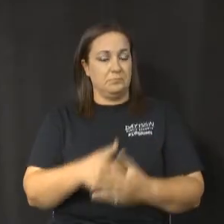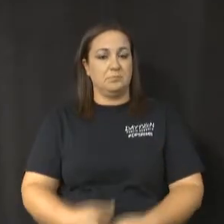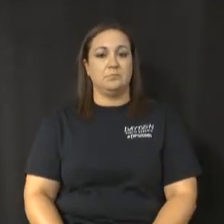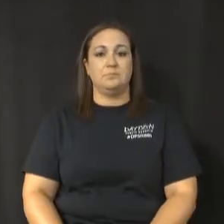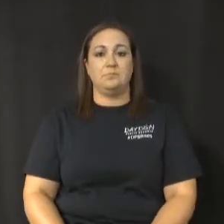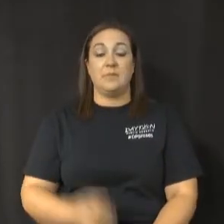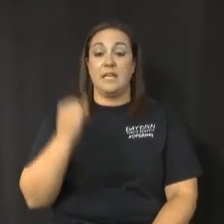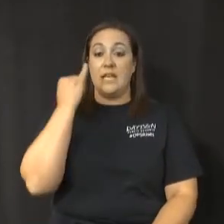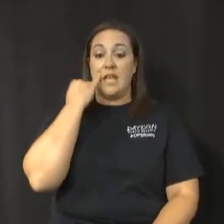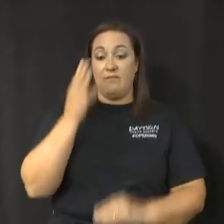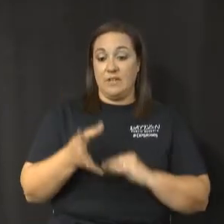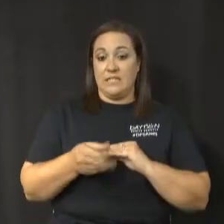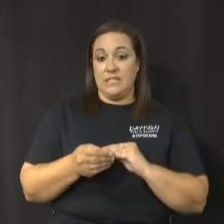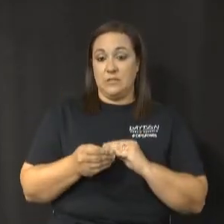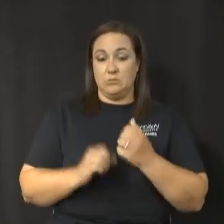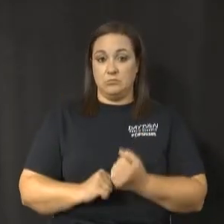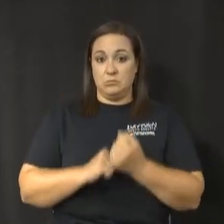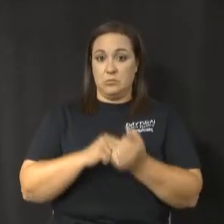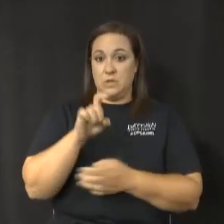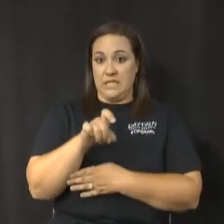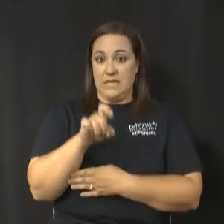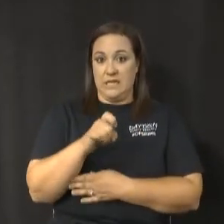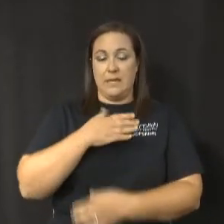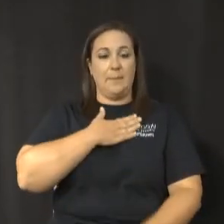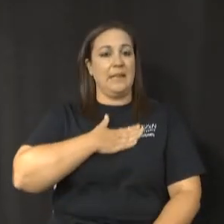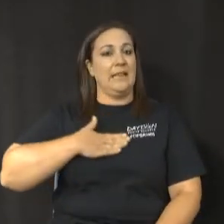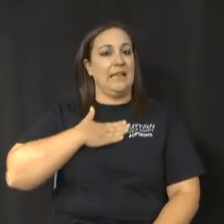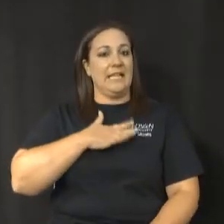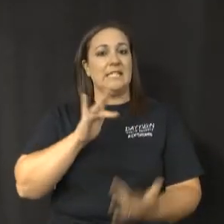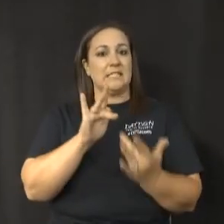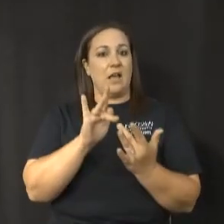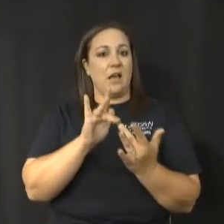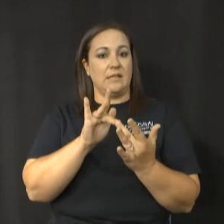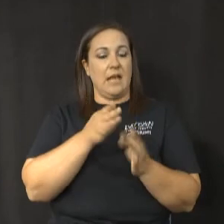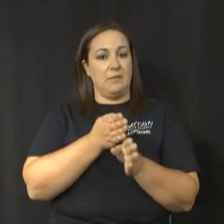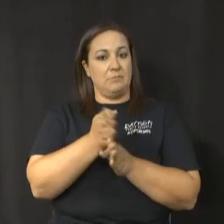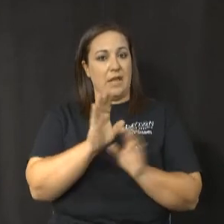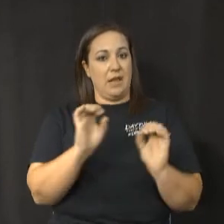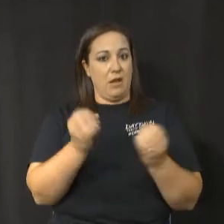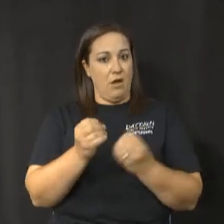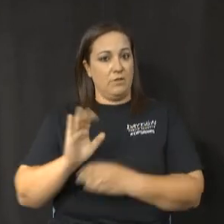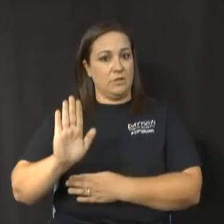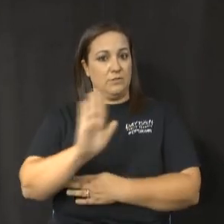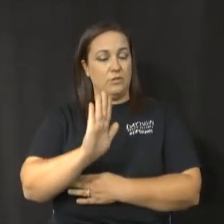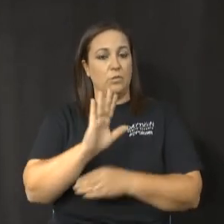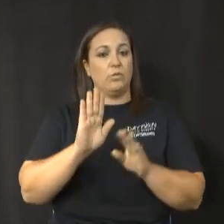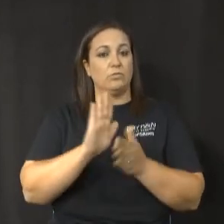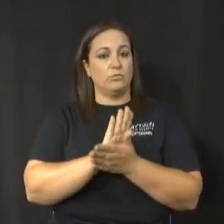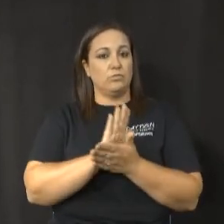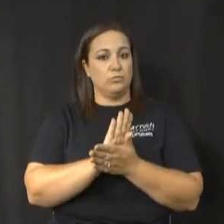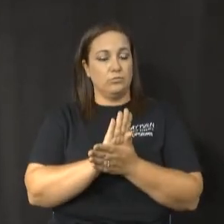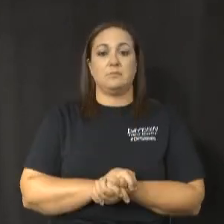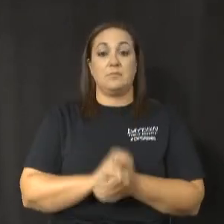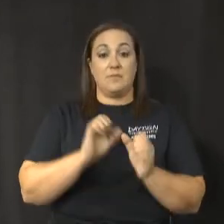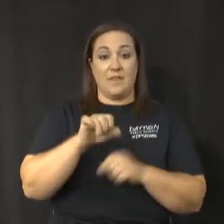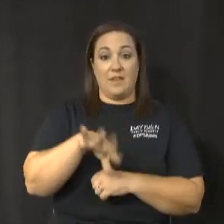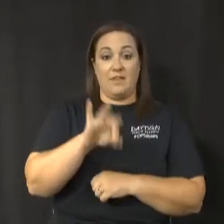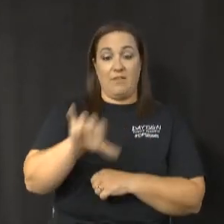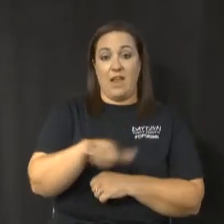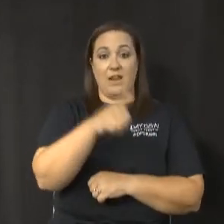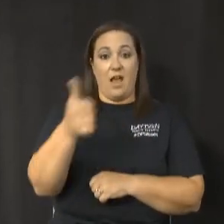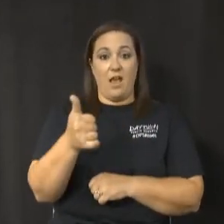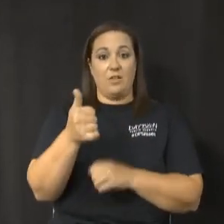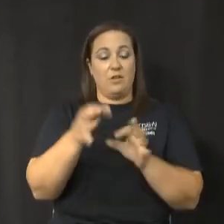If additional support is needed, please contact the main office of your school directly. You can find other